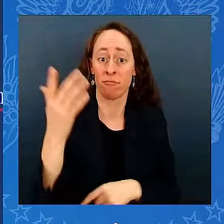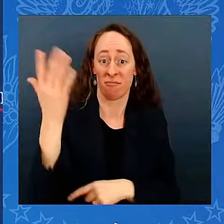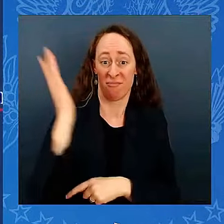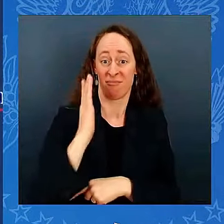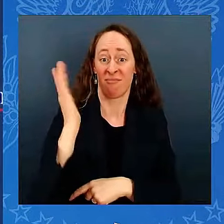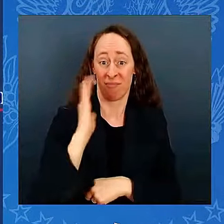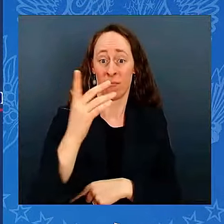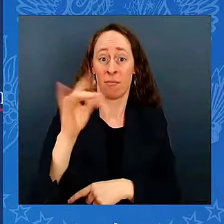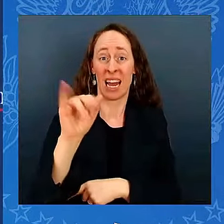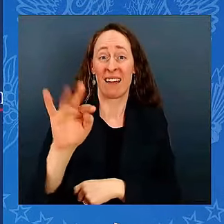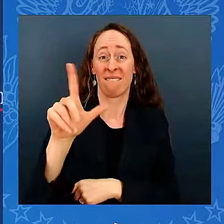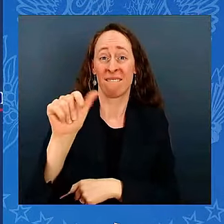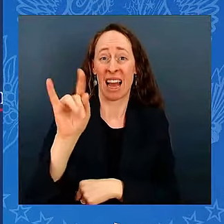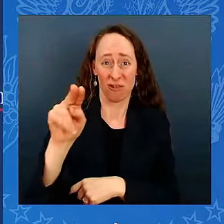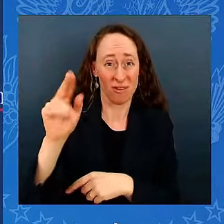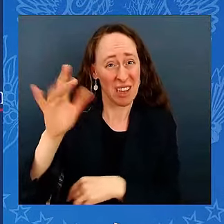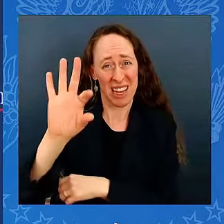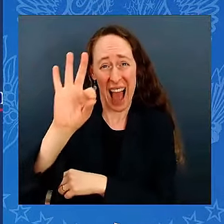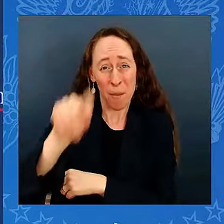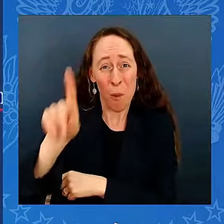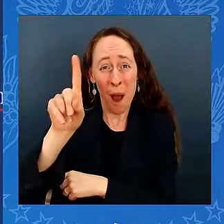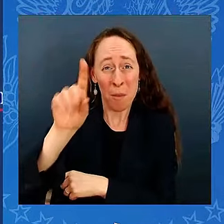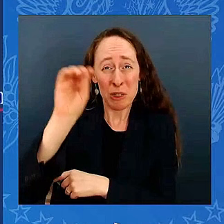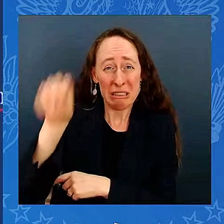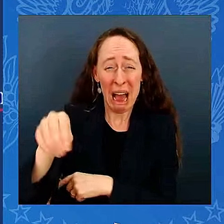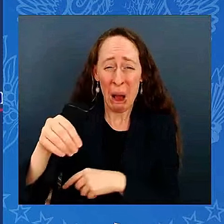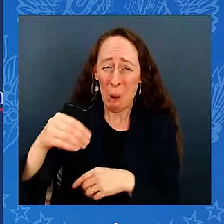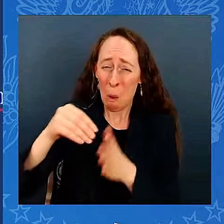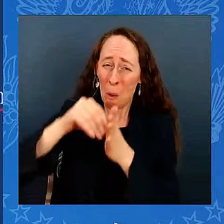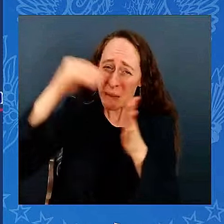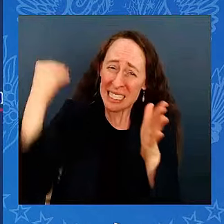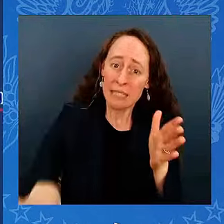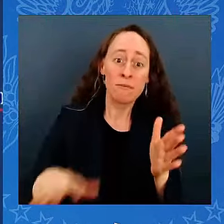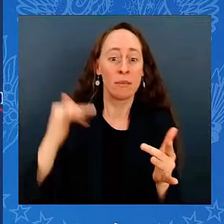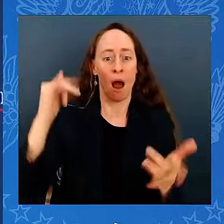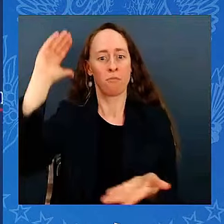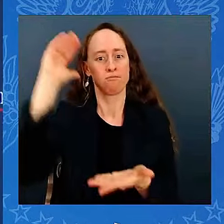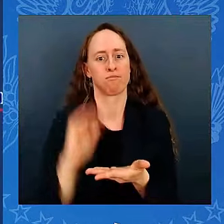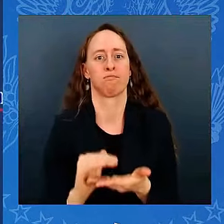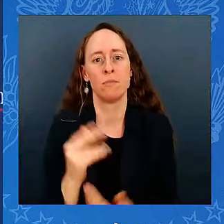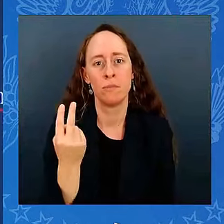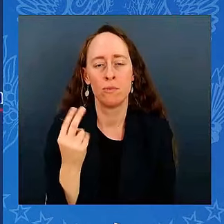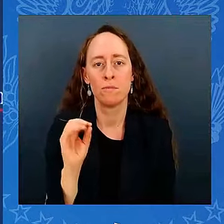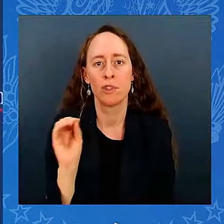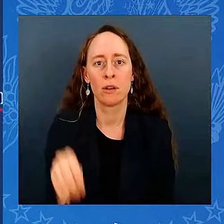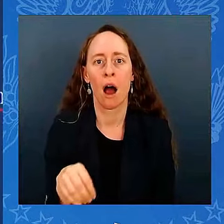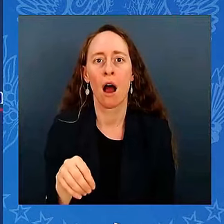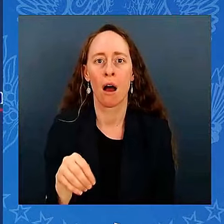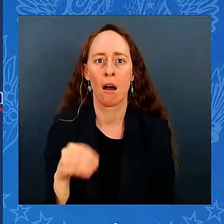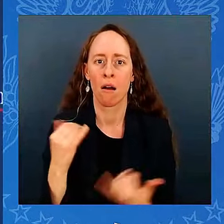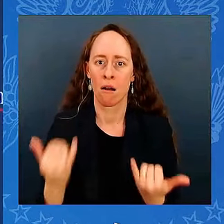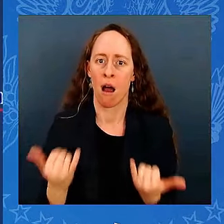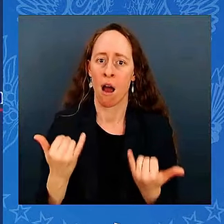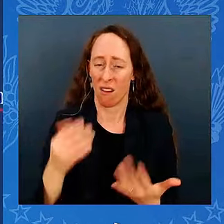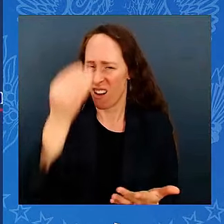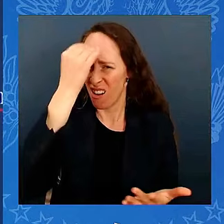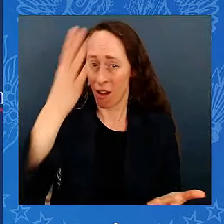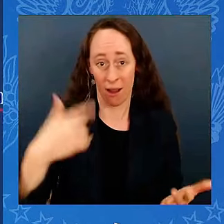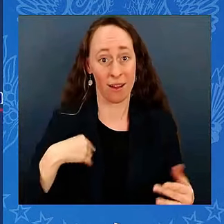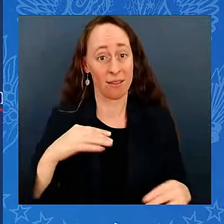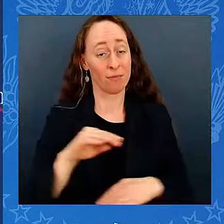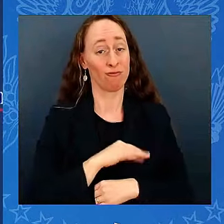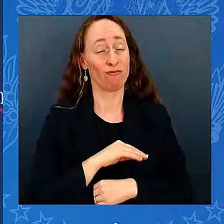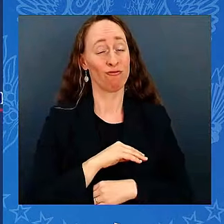Today, it's much closer to 2 percent. It doesn't mean our work is done. Far from it. Far from it. No one should